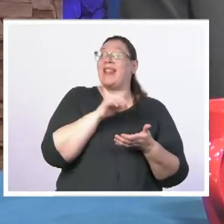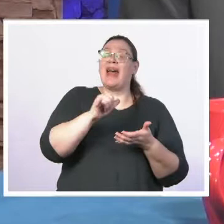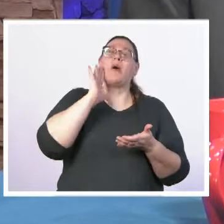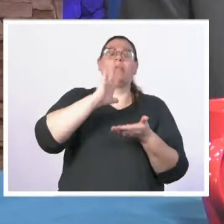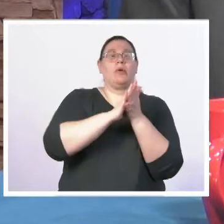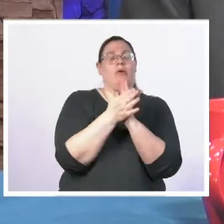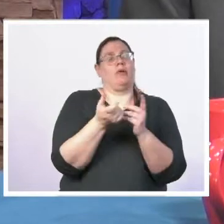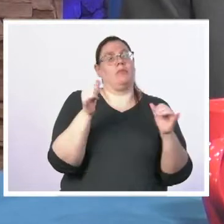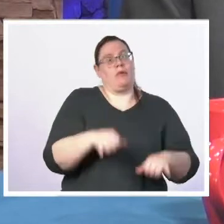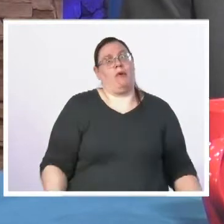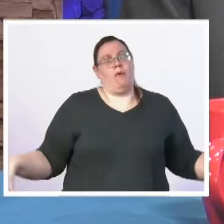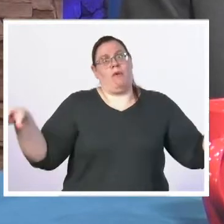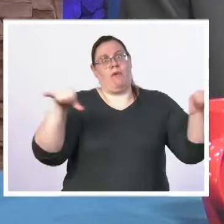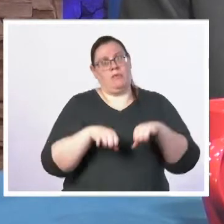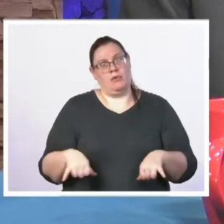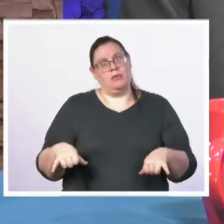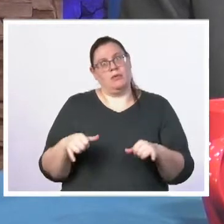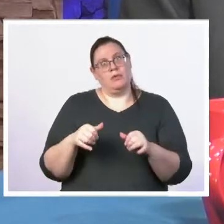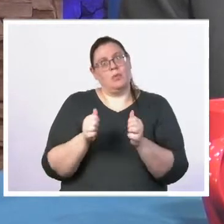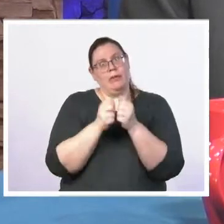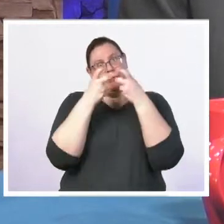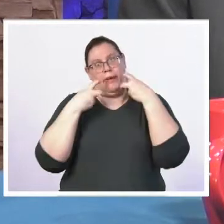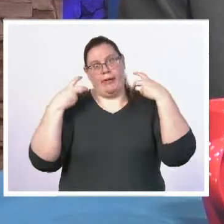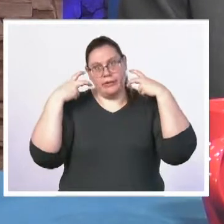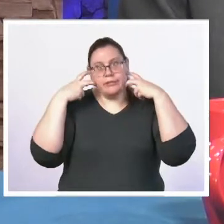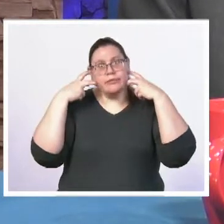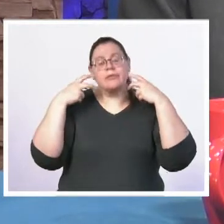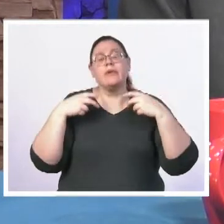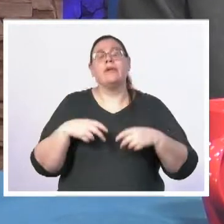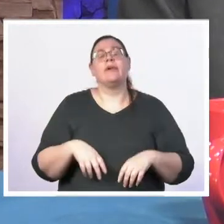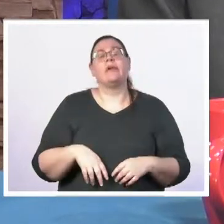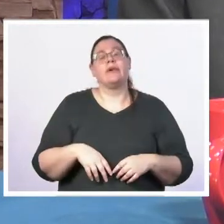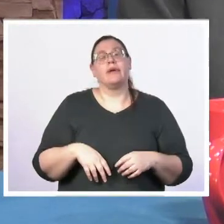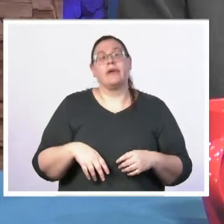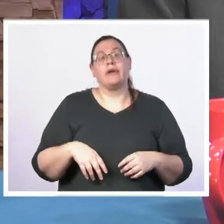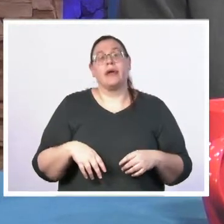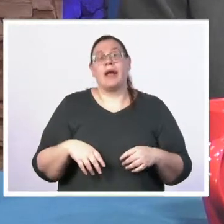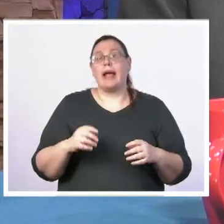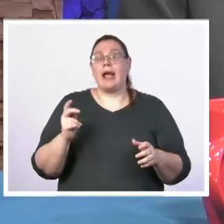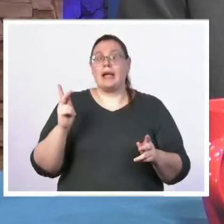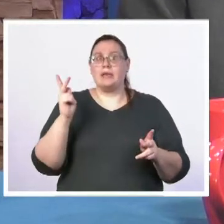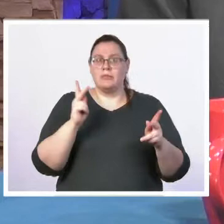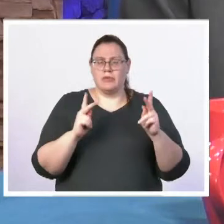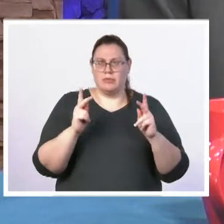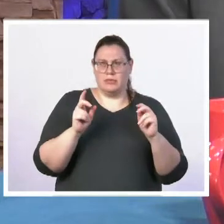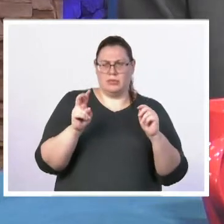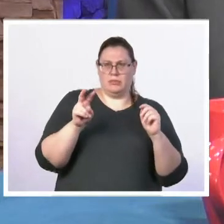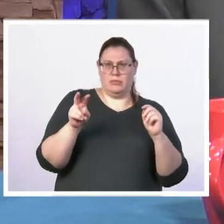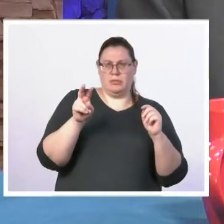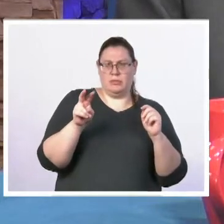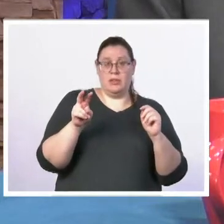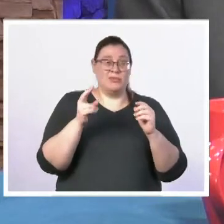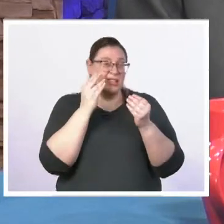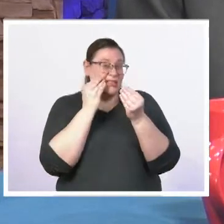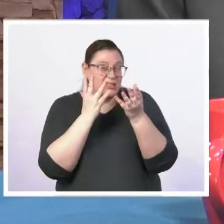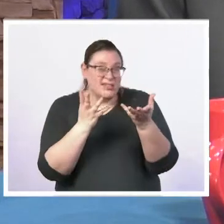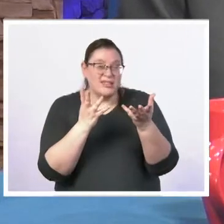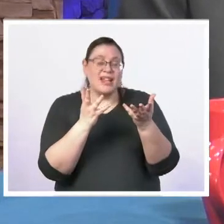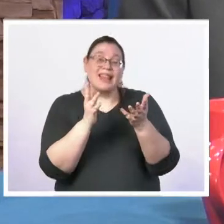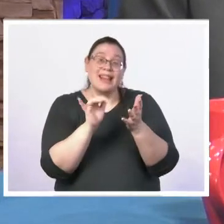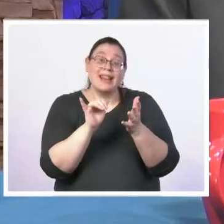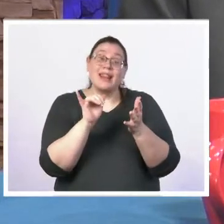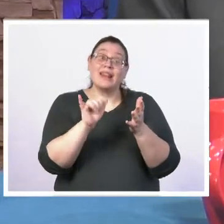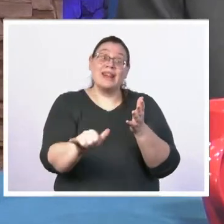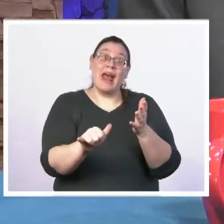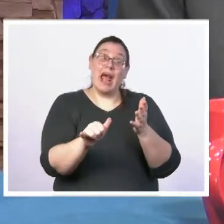with the masks and people are going to need to understand that this is the field of human interaction